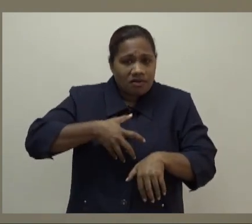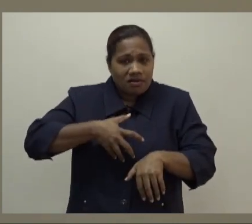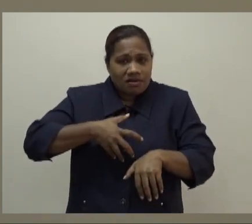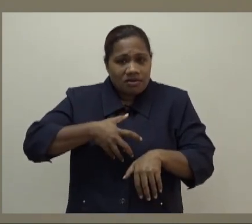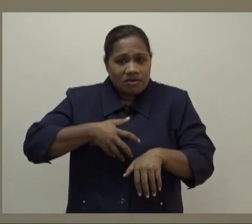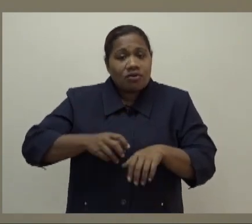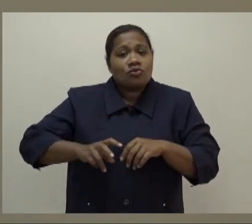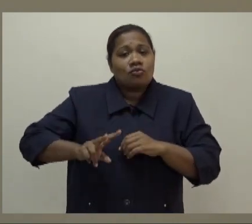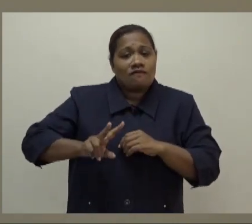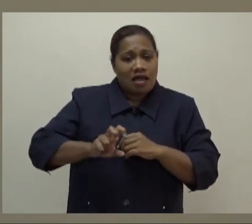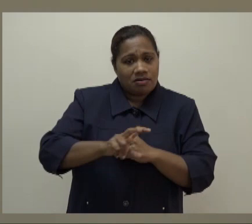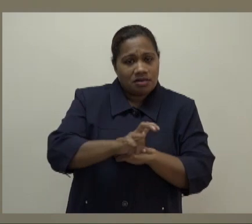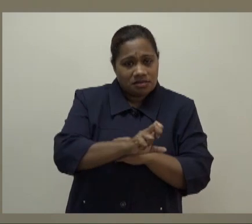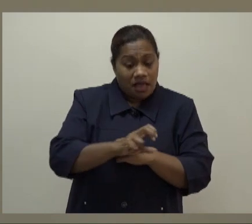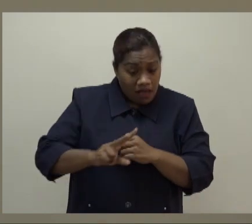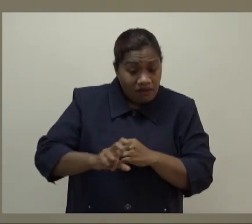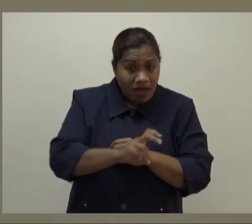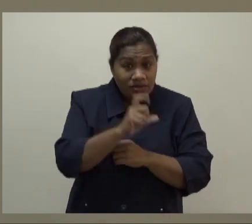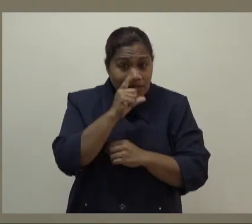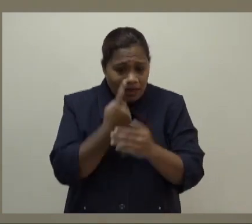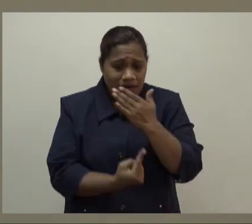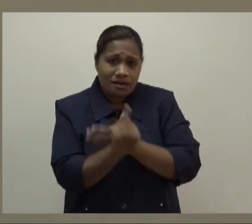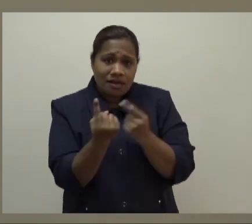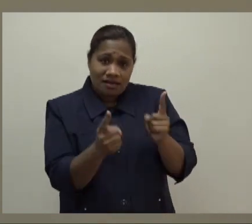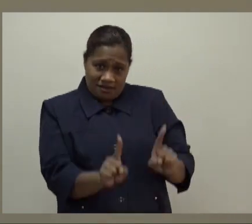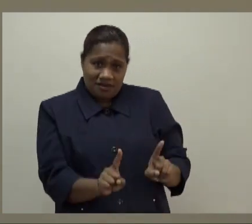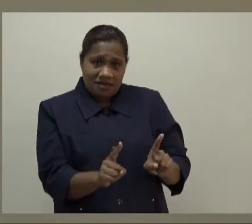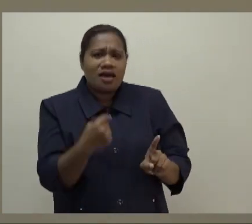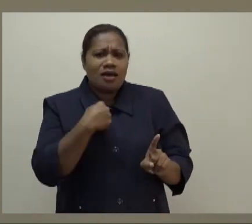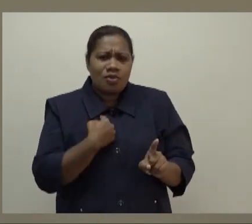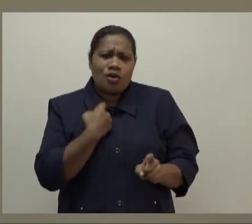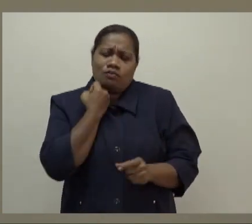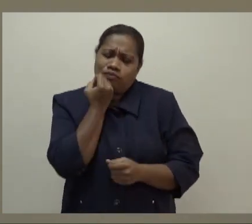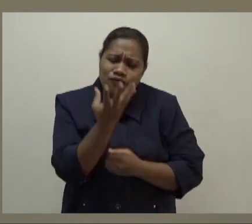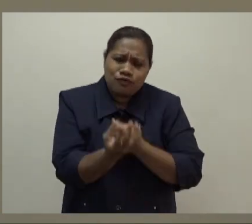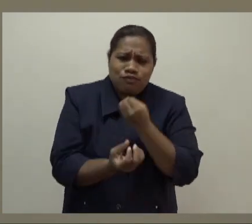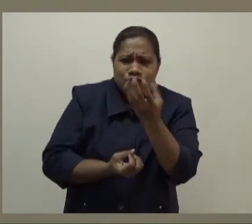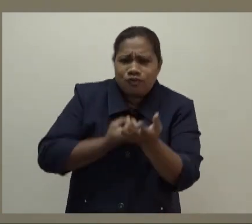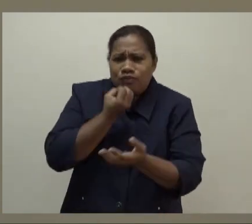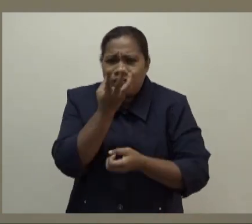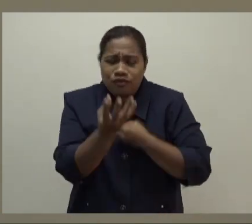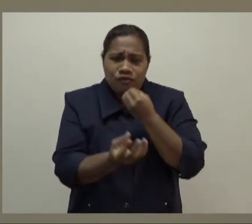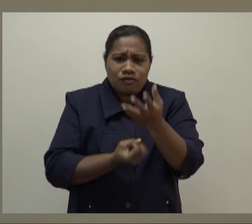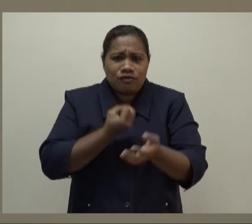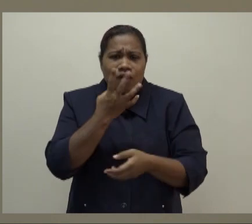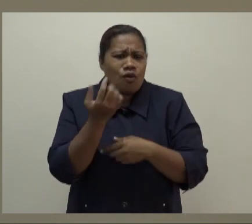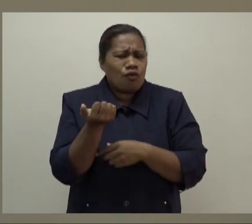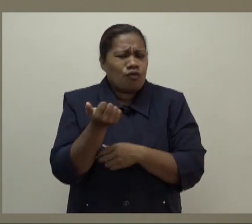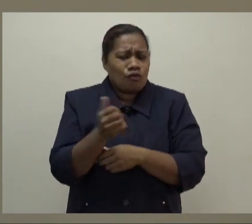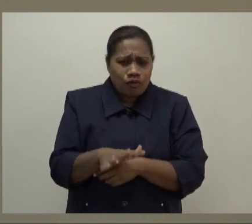deaths. And I've demonstrated over and over again in all my statements, the number of deaths that we have seen.